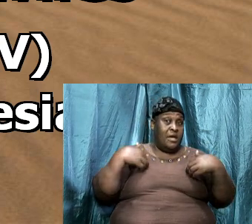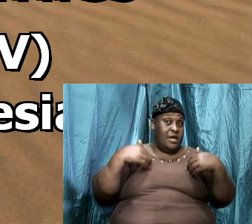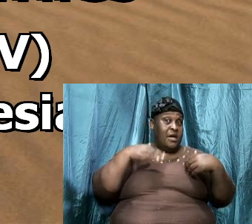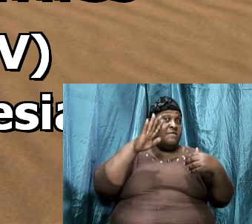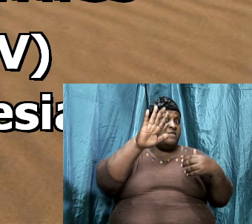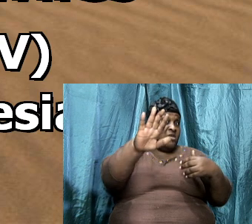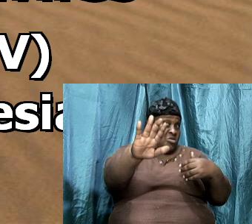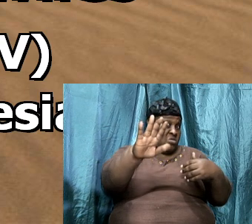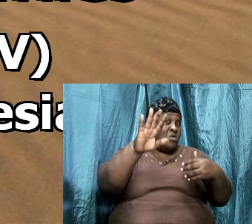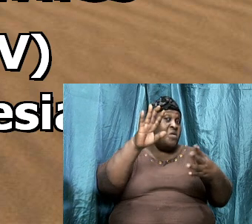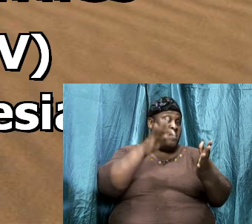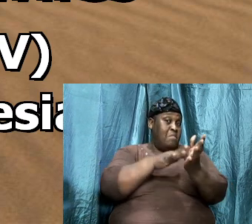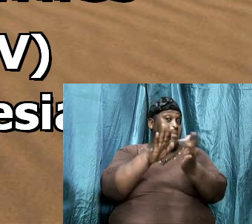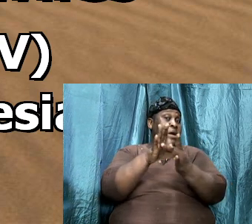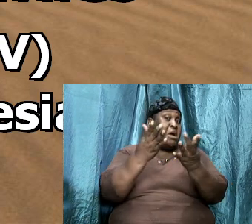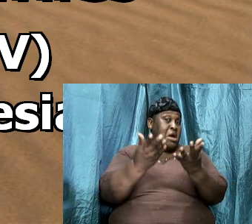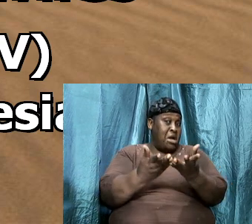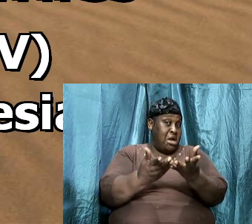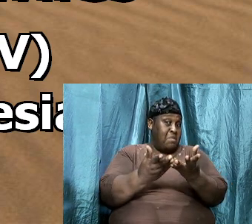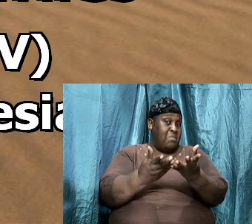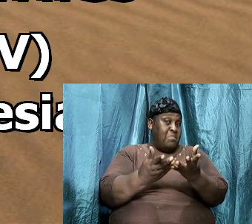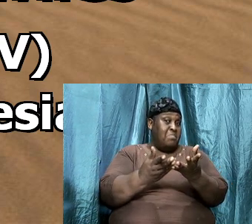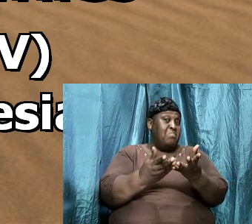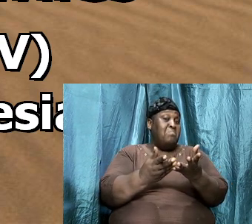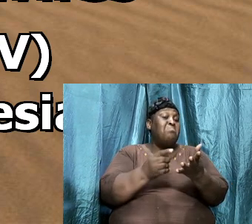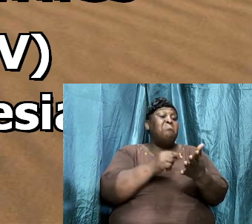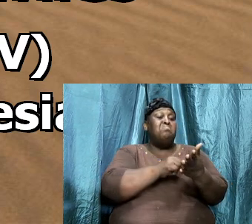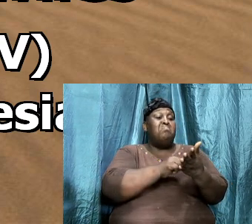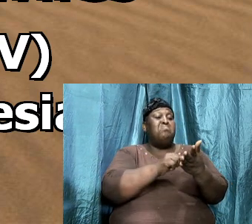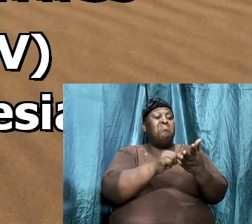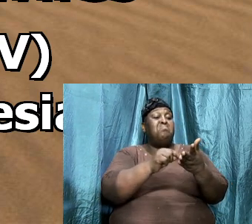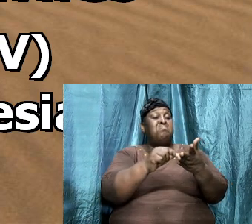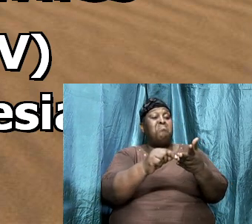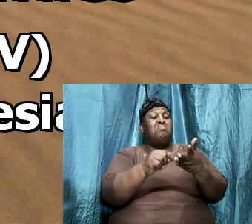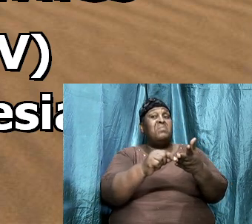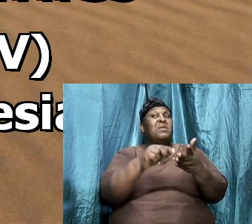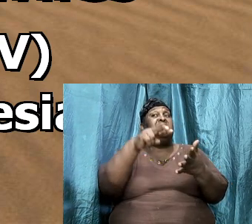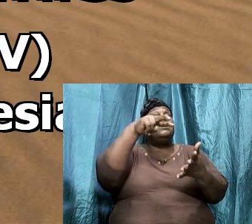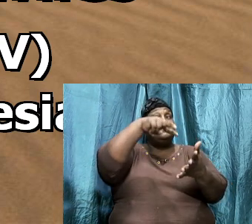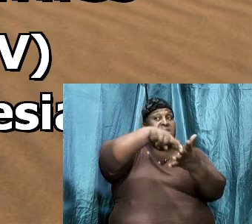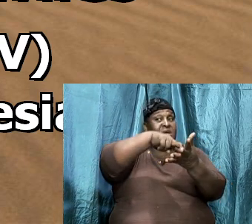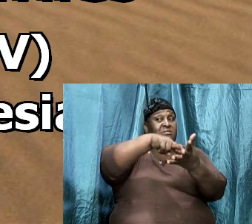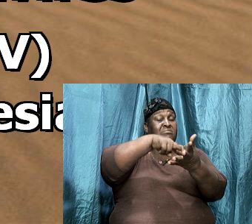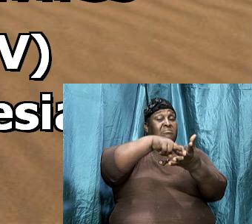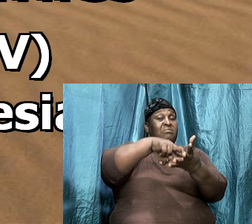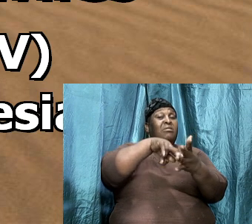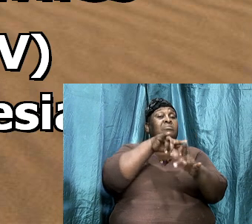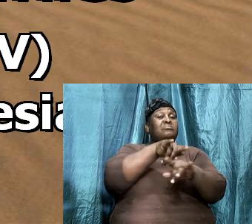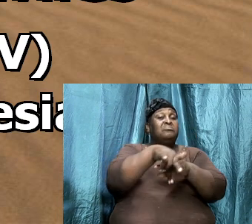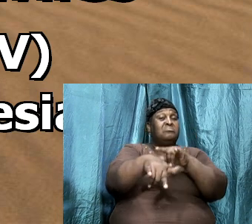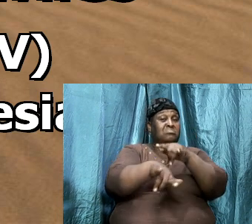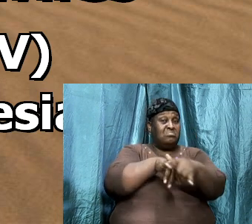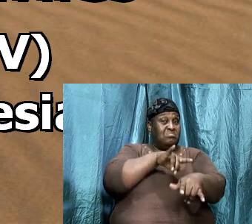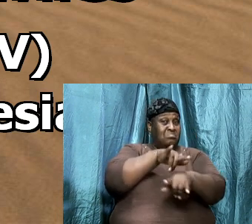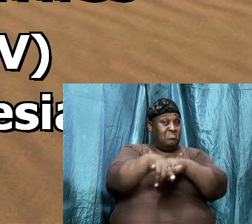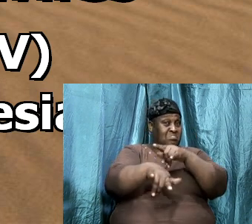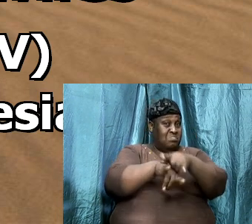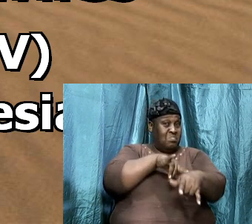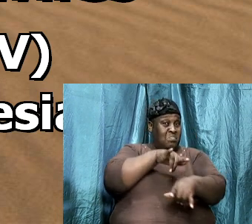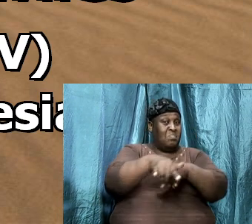stand and wiles. Put on the old armor of God that we might be able to stand